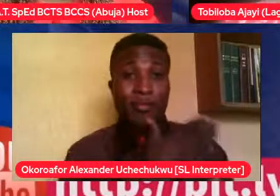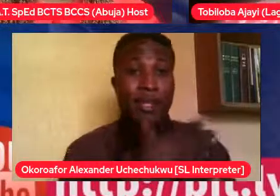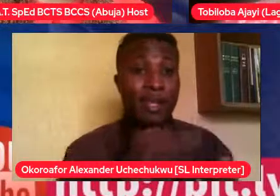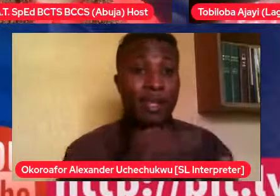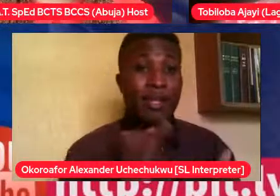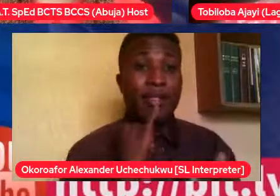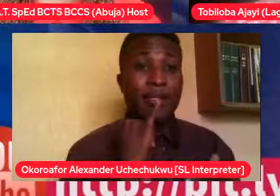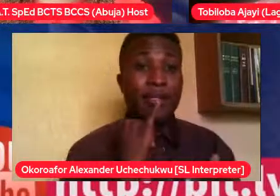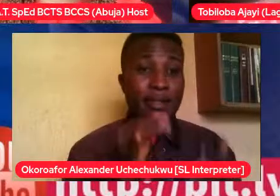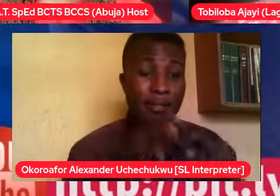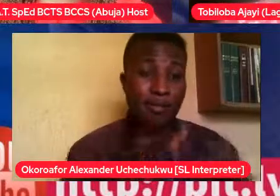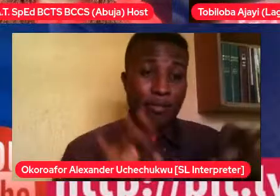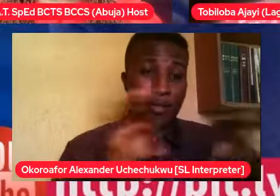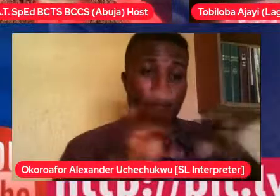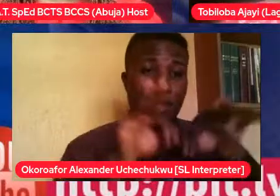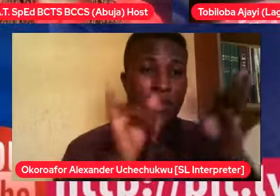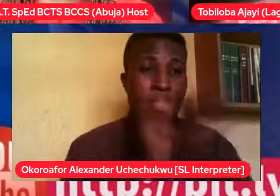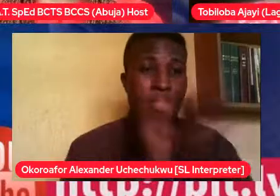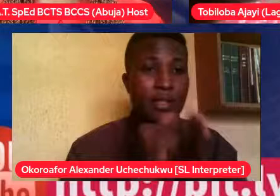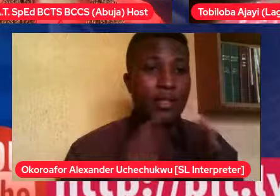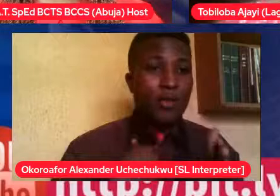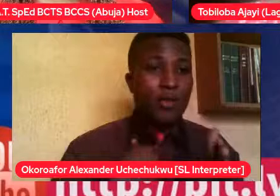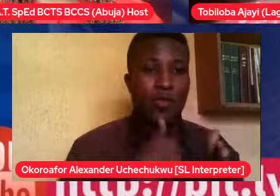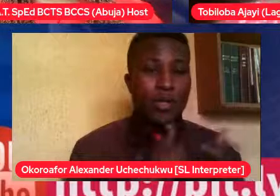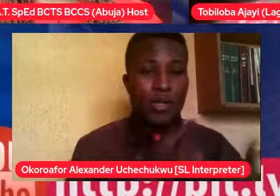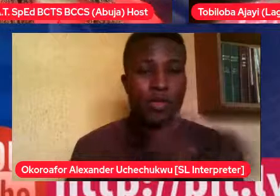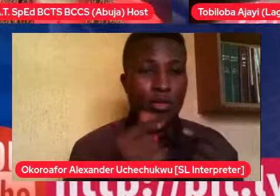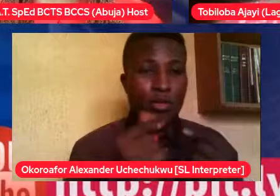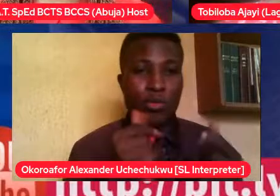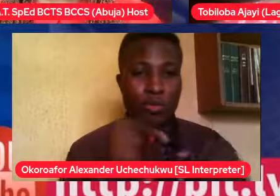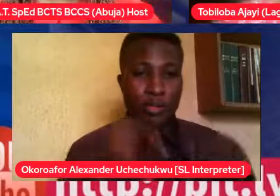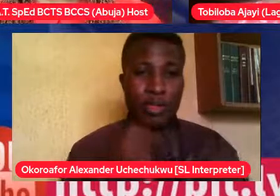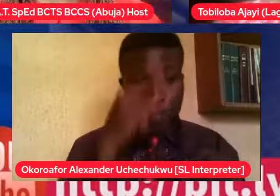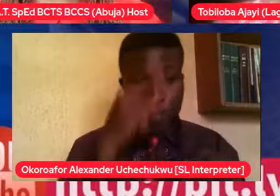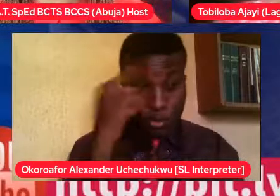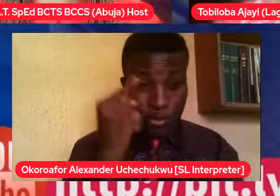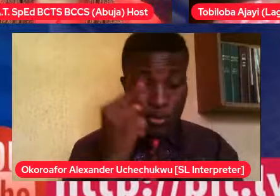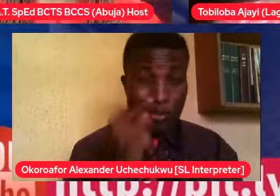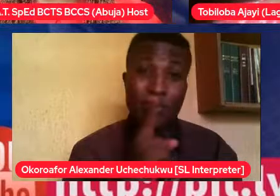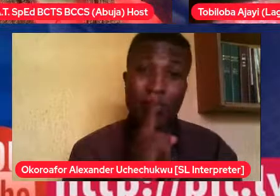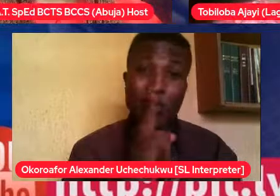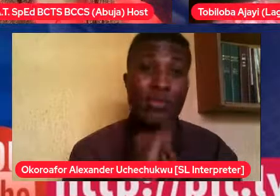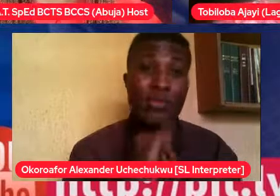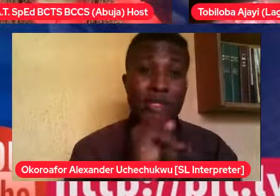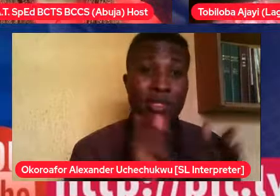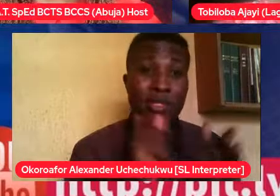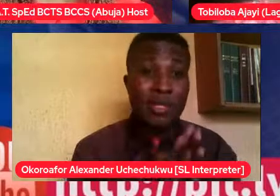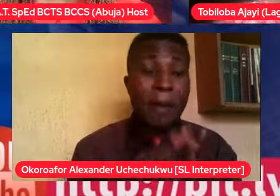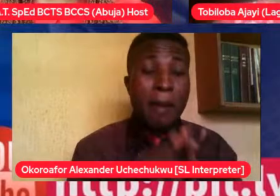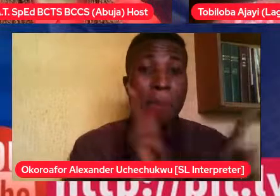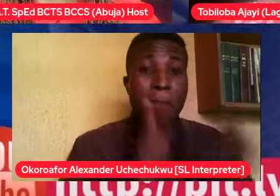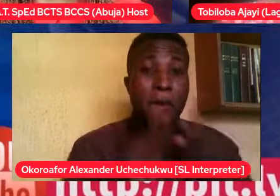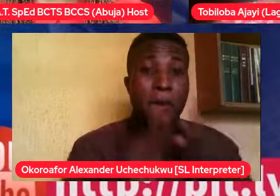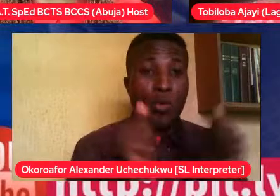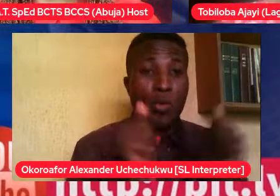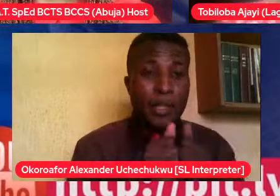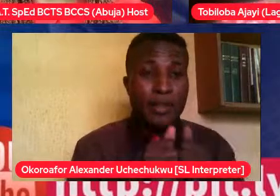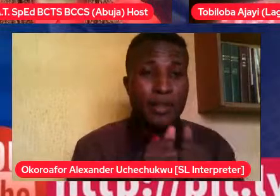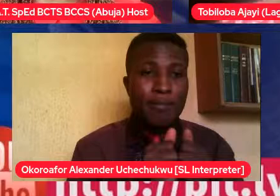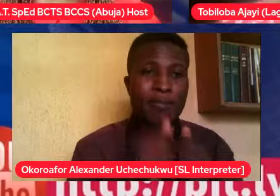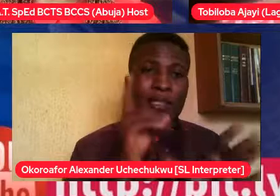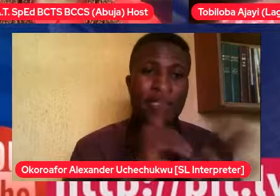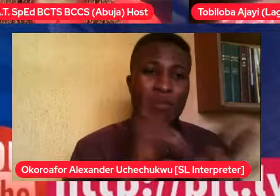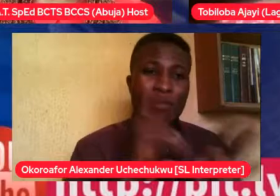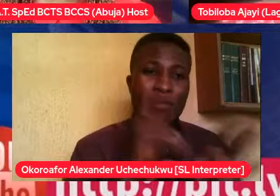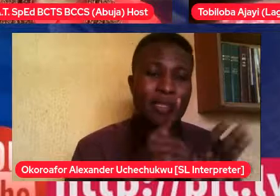people with disabilities are at much higher risk for intimate partner violence. And a lot of